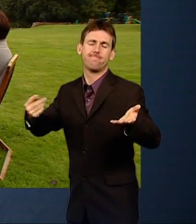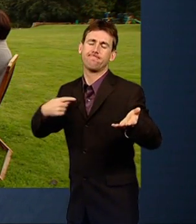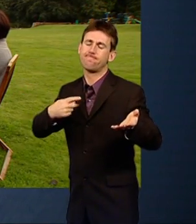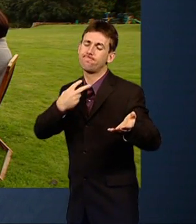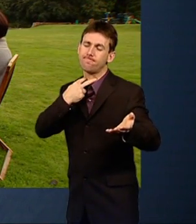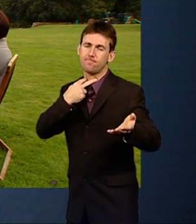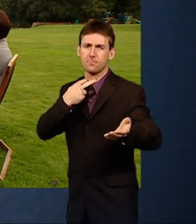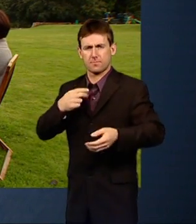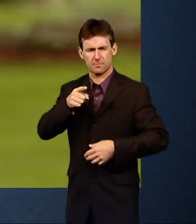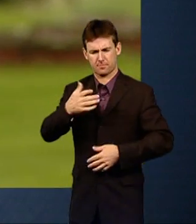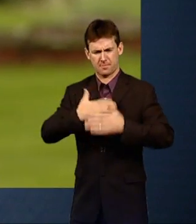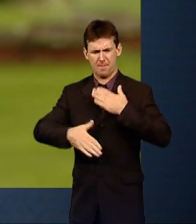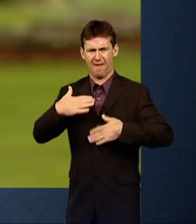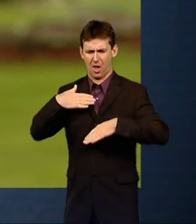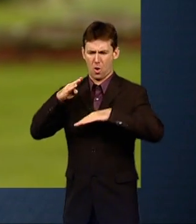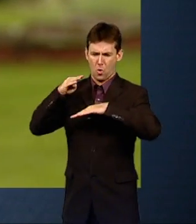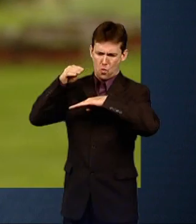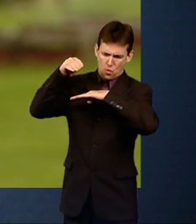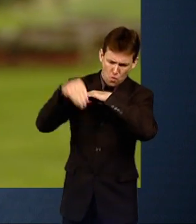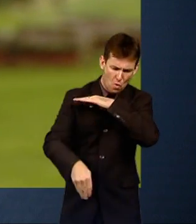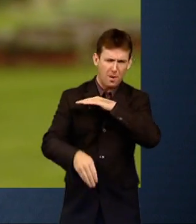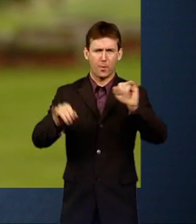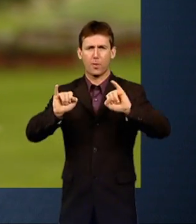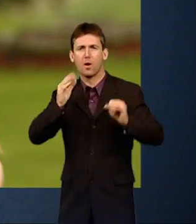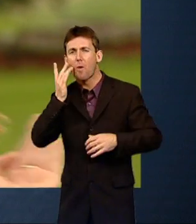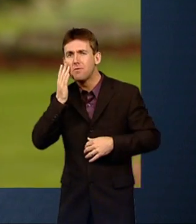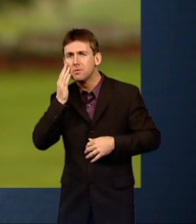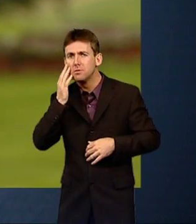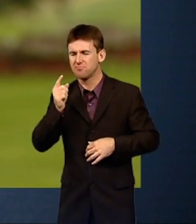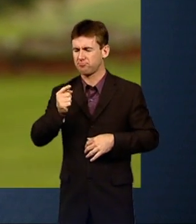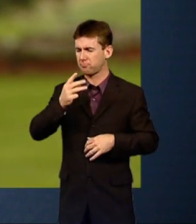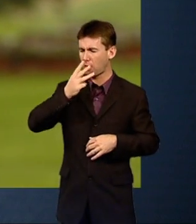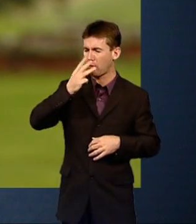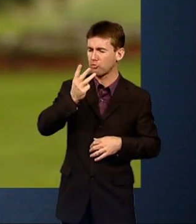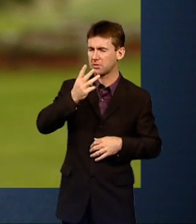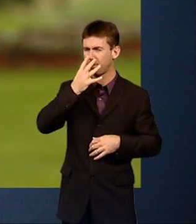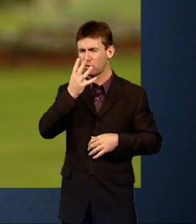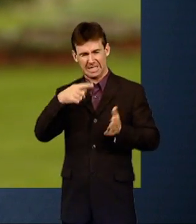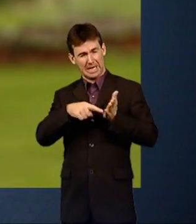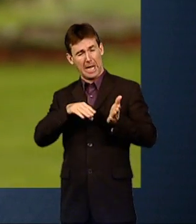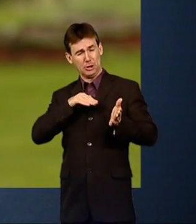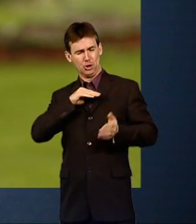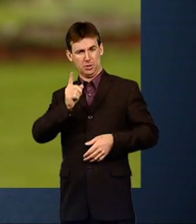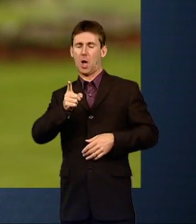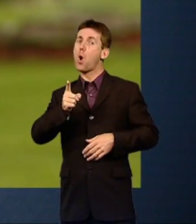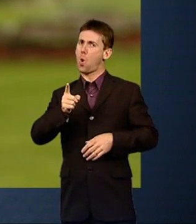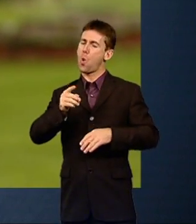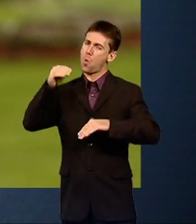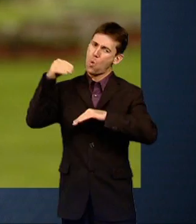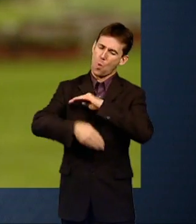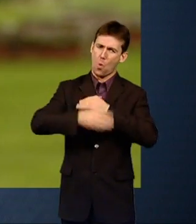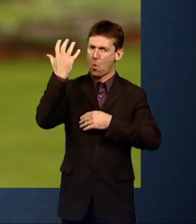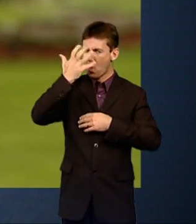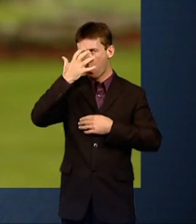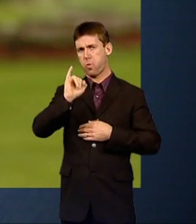your behaviour started to get really bad? Fourteen. Thirteen. My teen years. I was a rebel, I